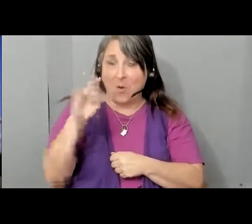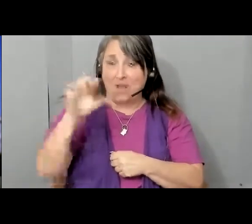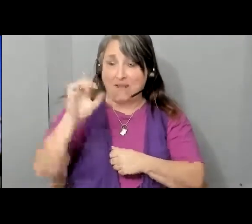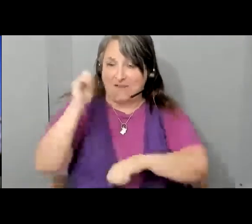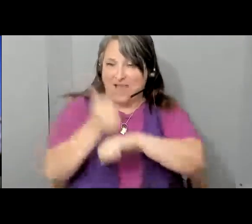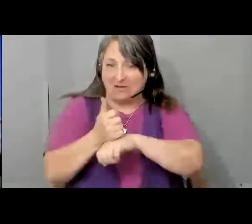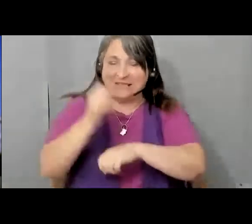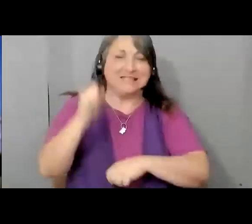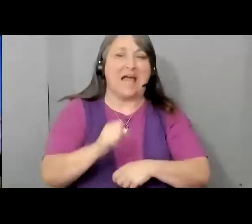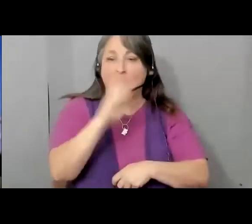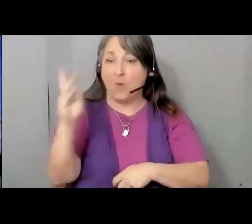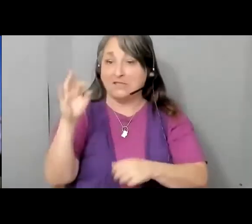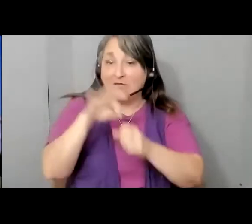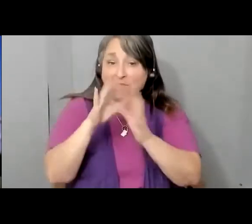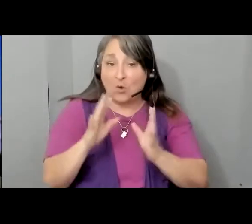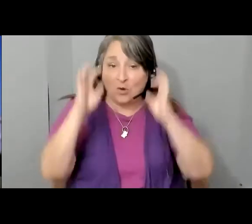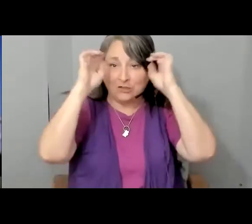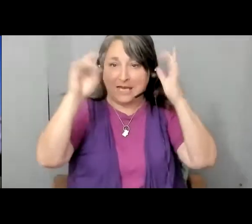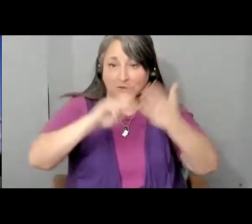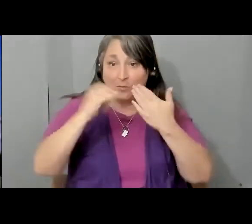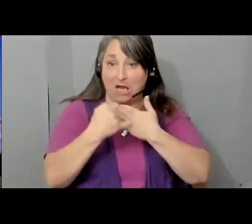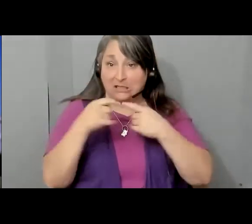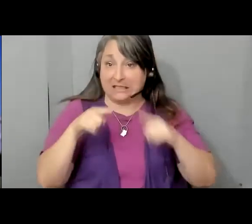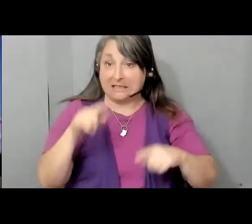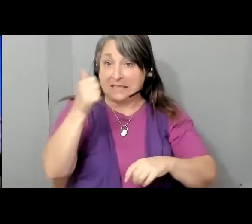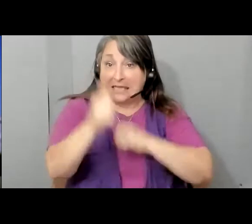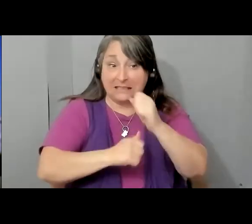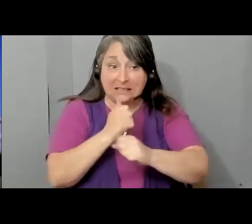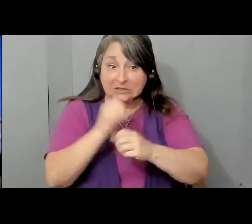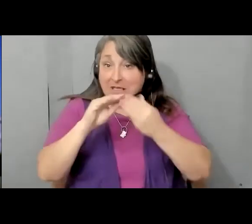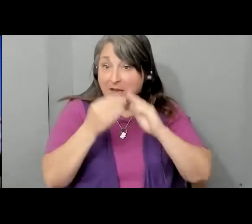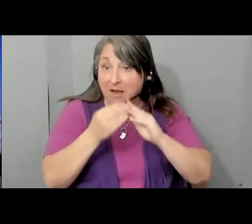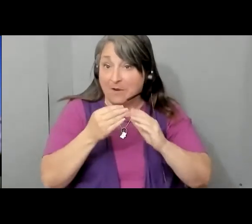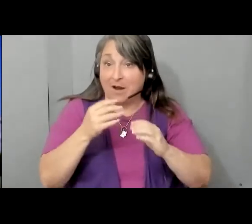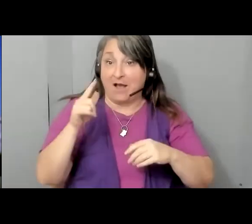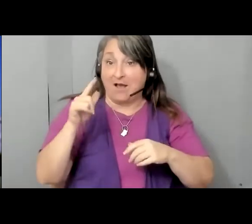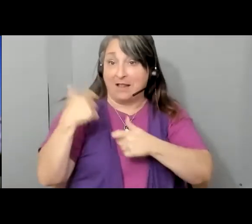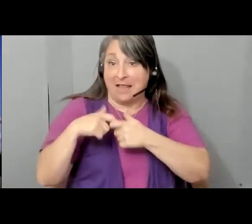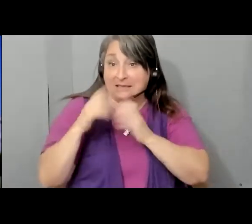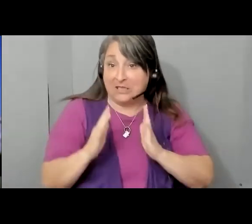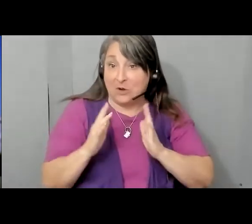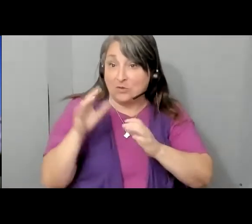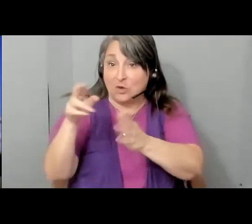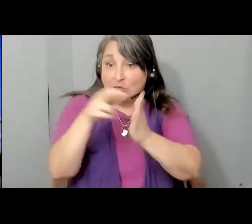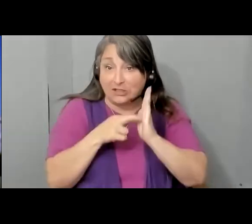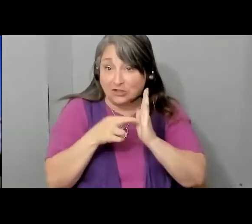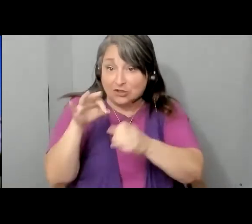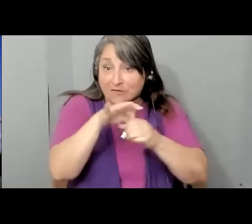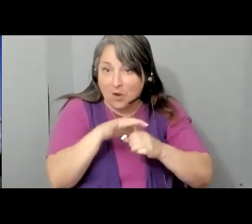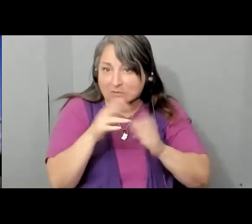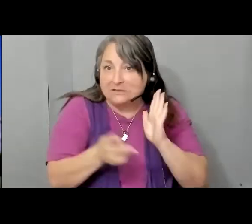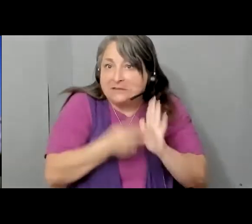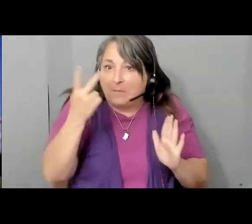Willie founded the Southwest Voter Registration Education Project, and in just ten years, the number of Latinos registered to vote